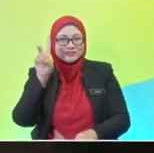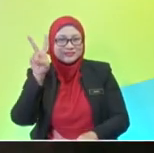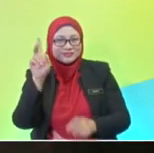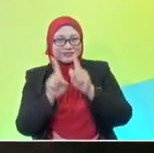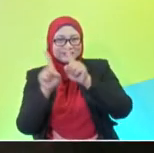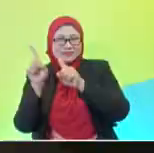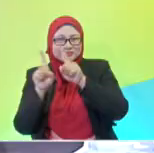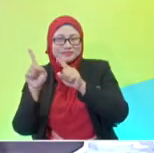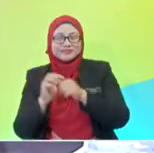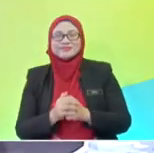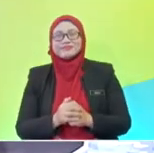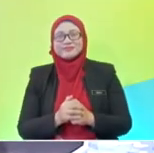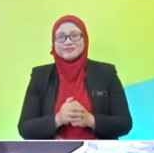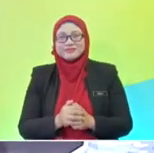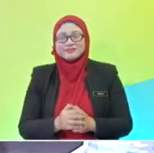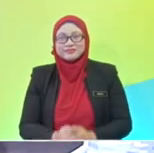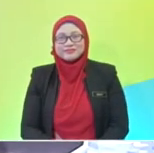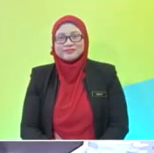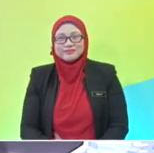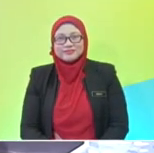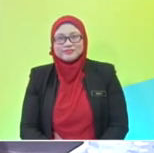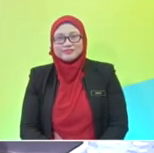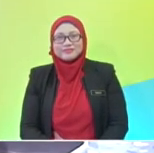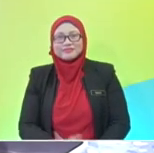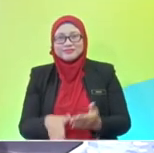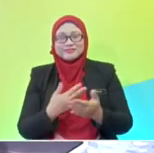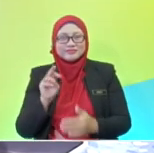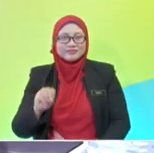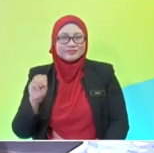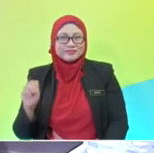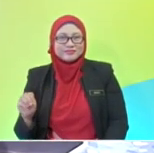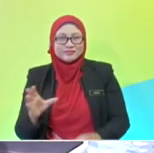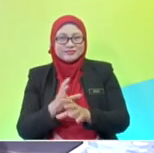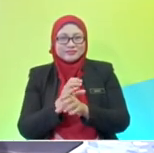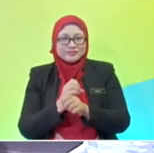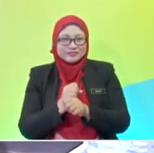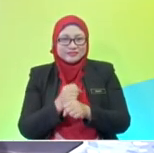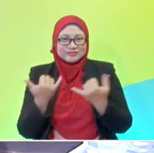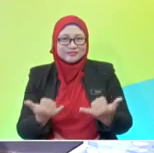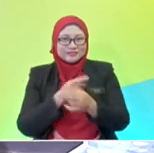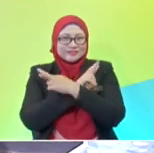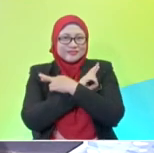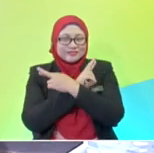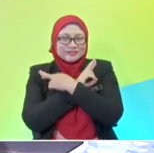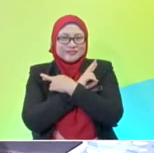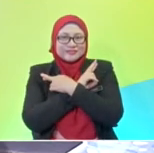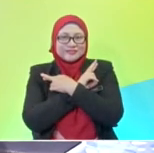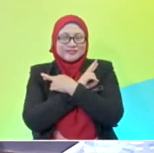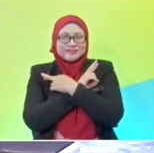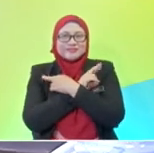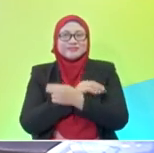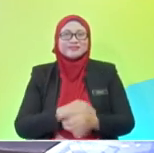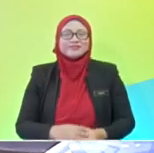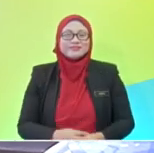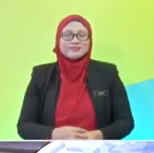teacher. Yes. I believe the pupils got done so well, their tasks. So we'll be going for a short break. We'll give you a break. And we'll be right back